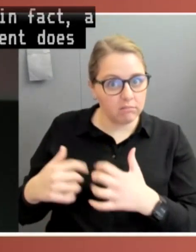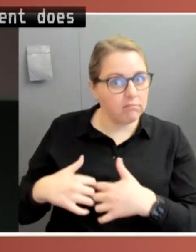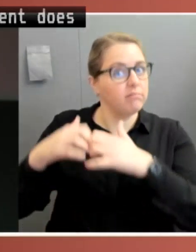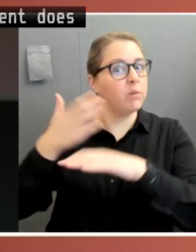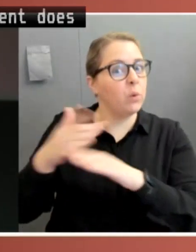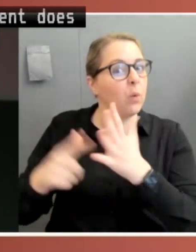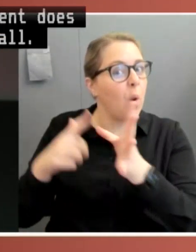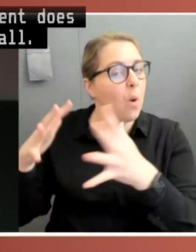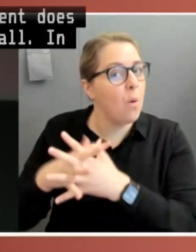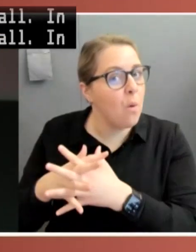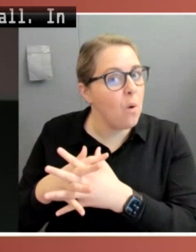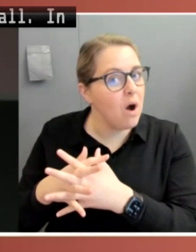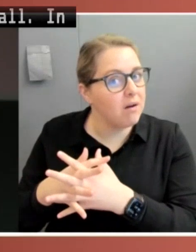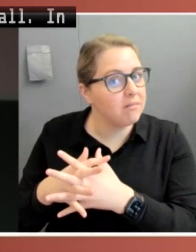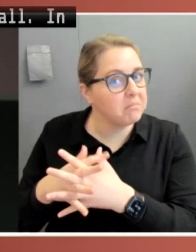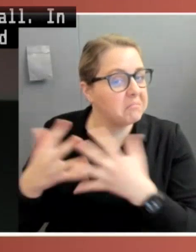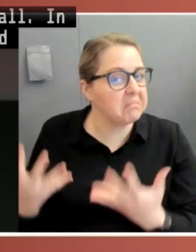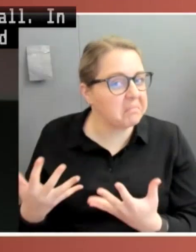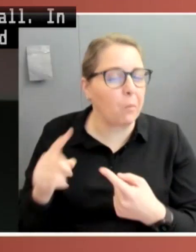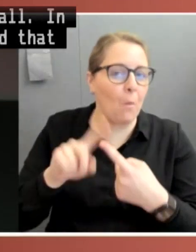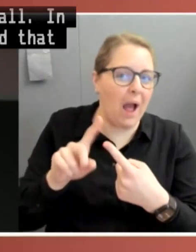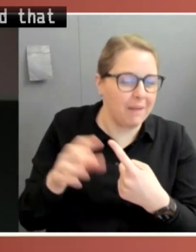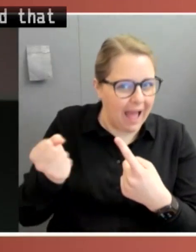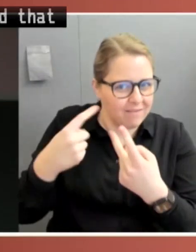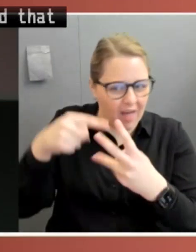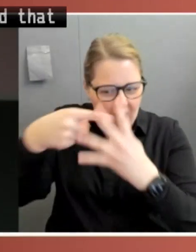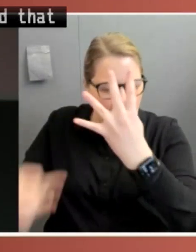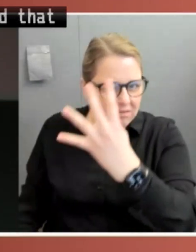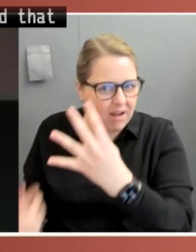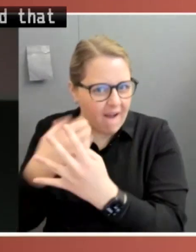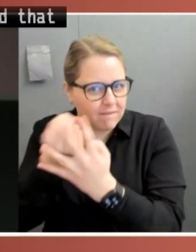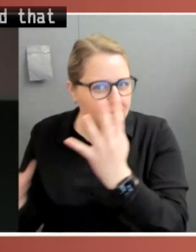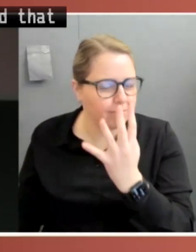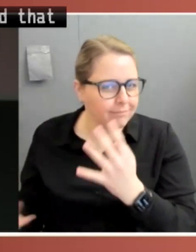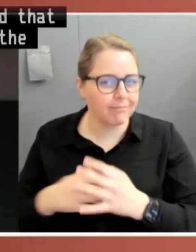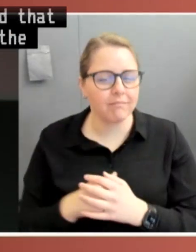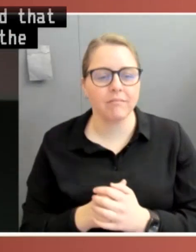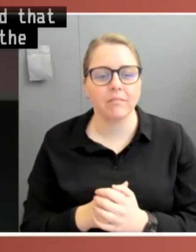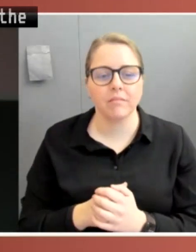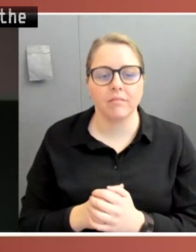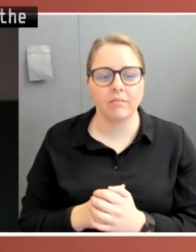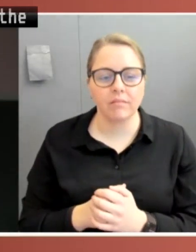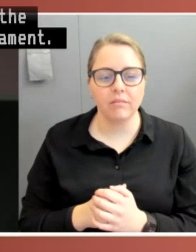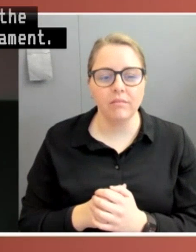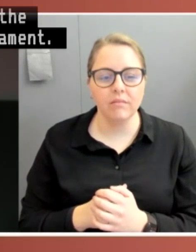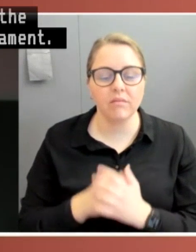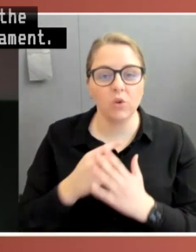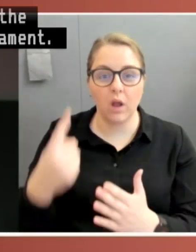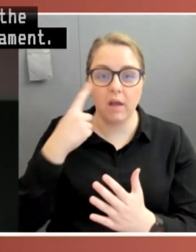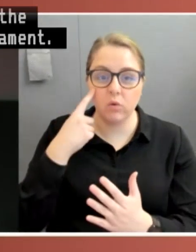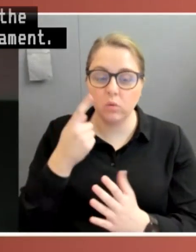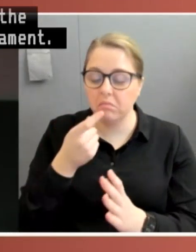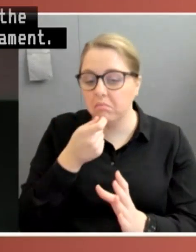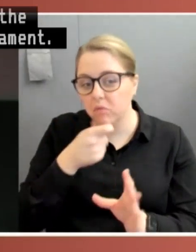has never been the dominant function of parliament. That if you look particularly over recent years, law